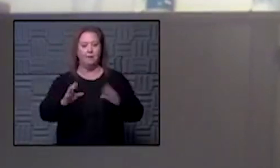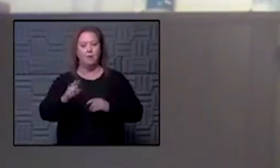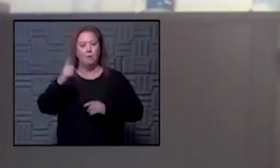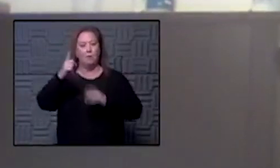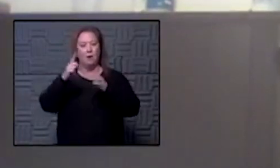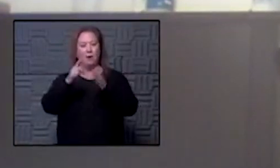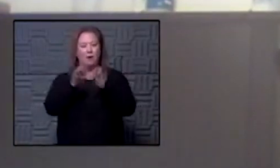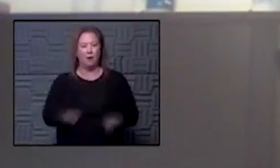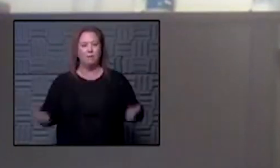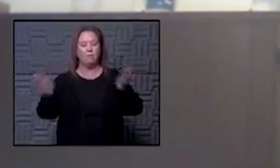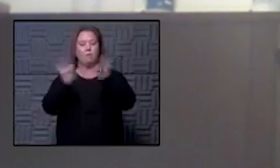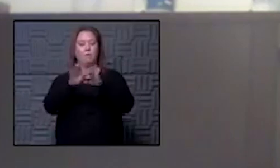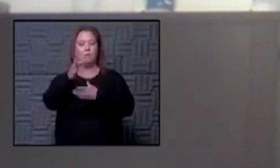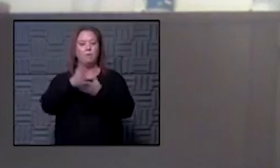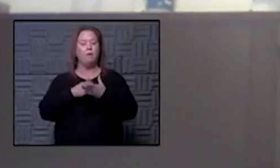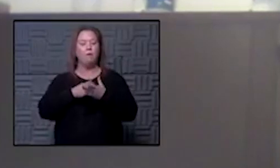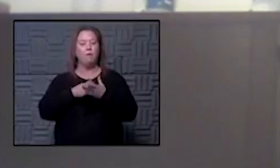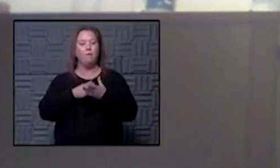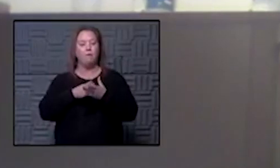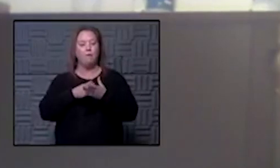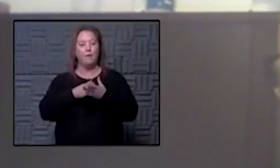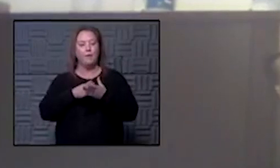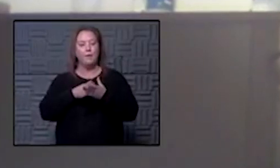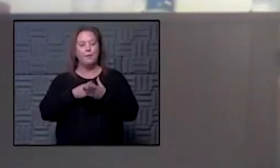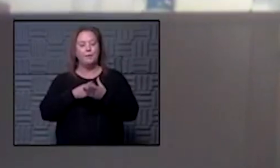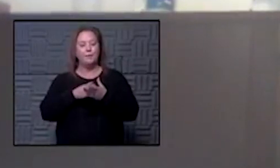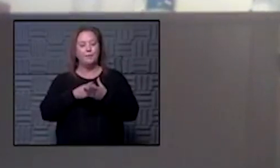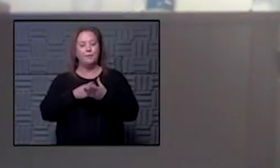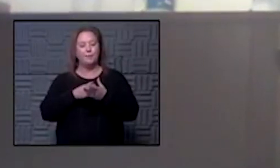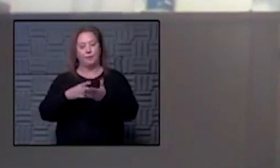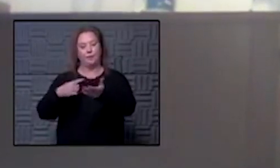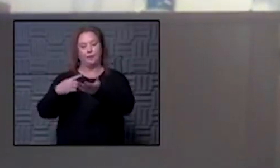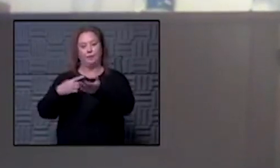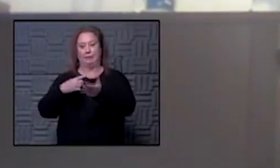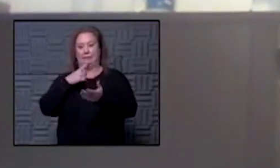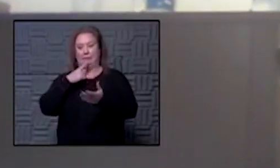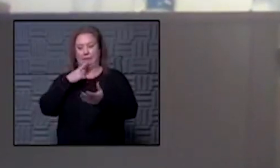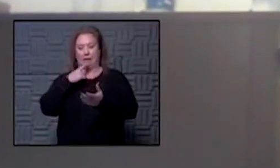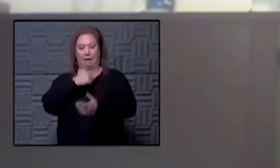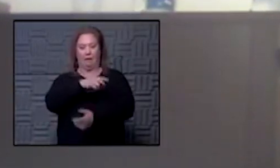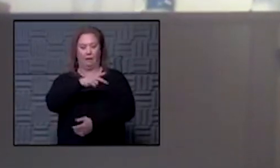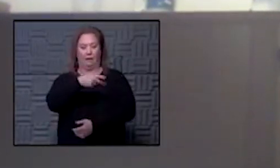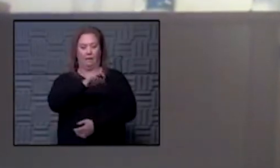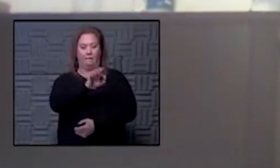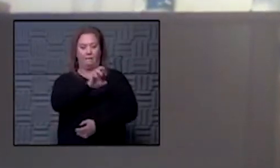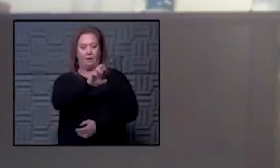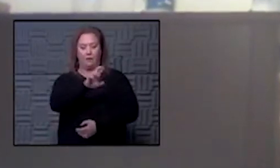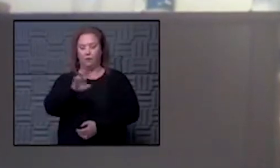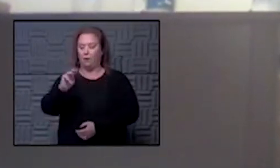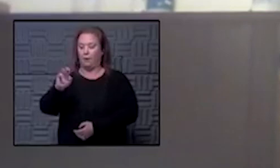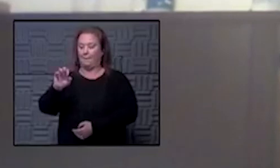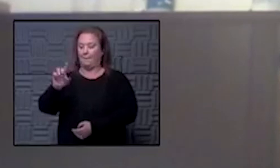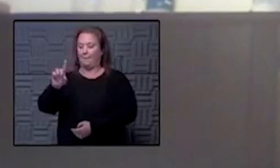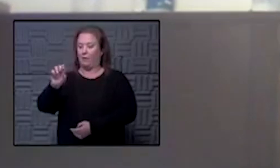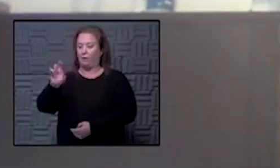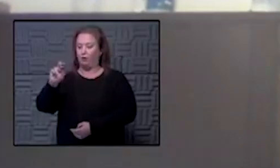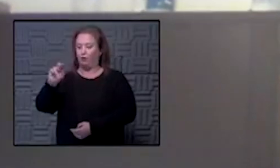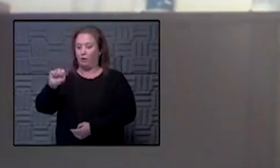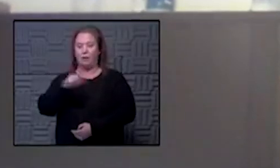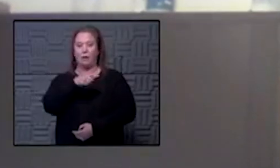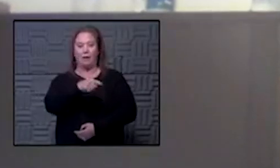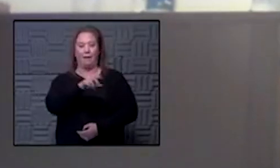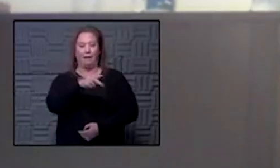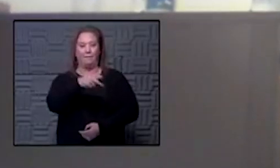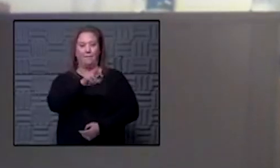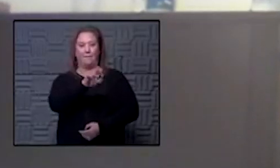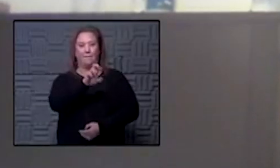keys and important pieces is that uh let's talk say we're doing the Pfizer and Moderna vaccine if you get the Pfizer vaccine it